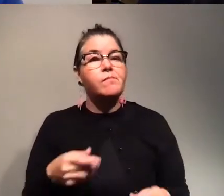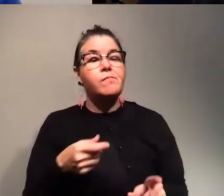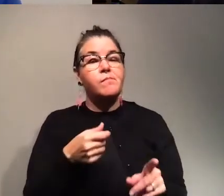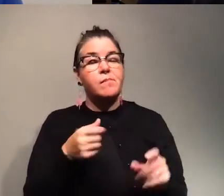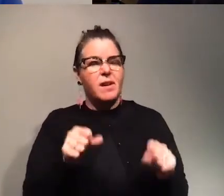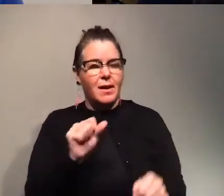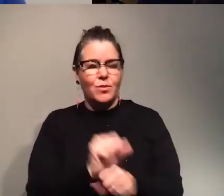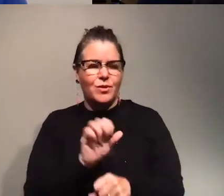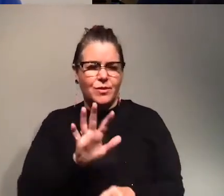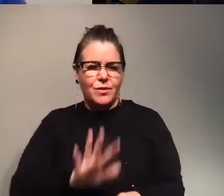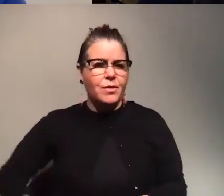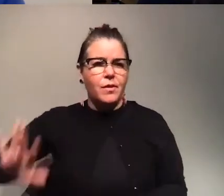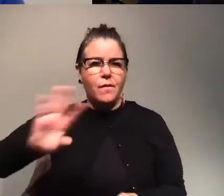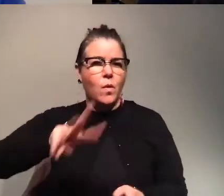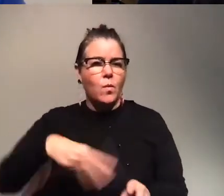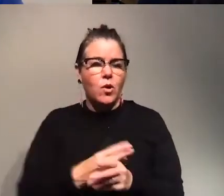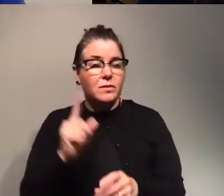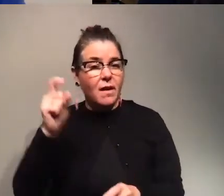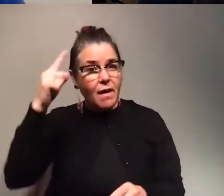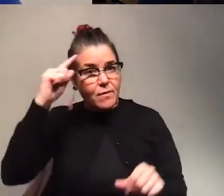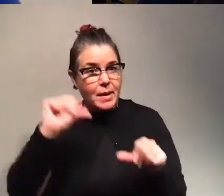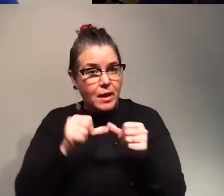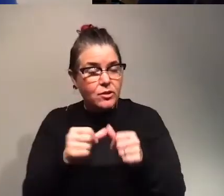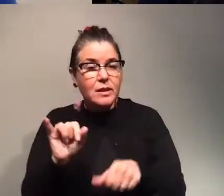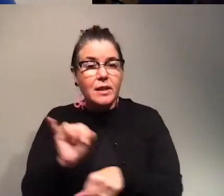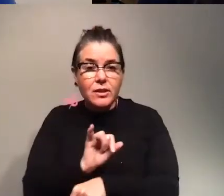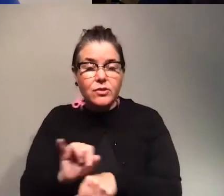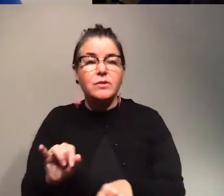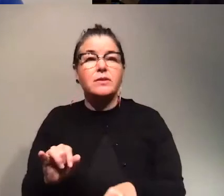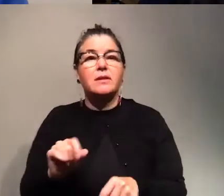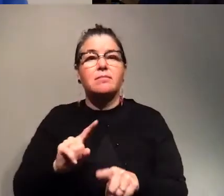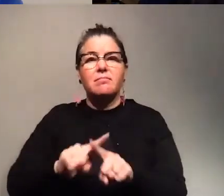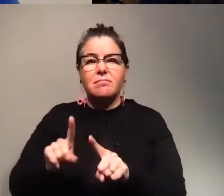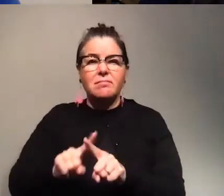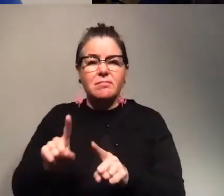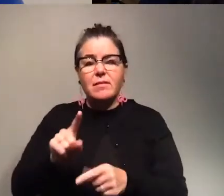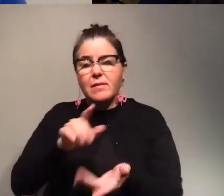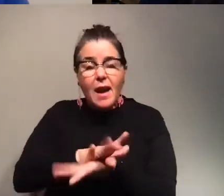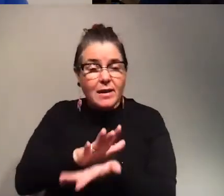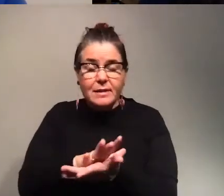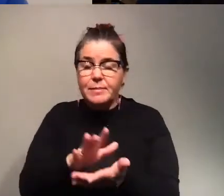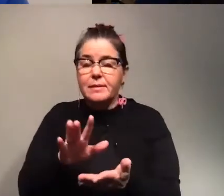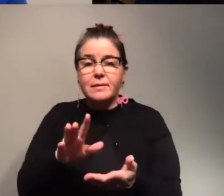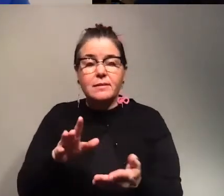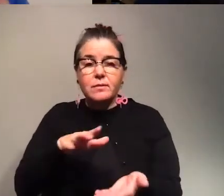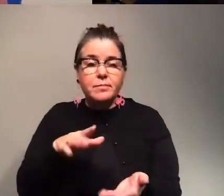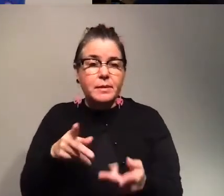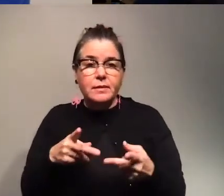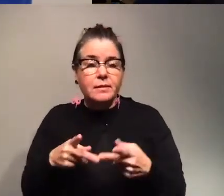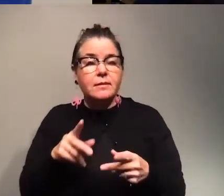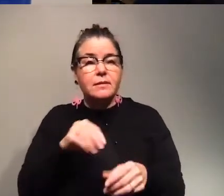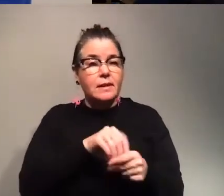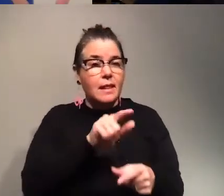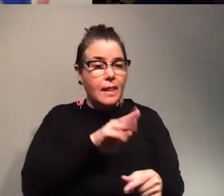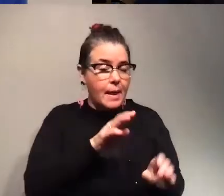over the world in government agencies industry non-profit organizations and academic institutions they can be in the lab doing